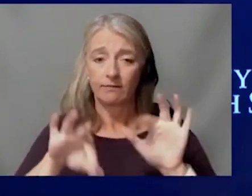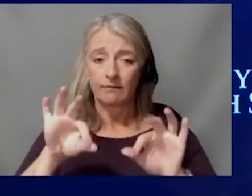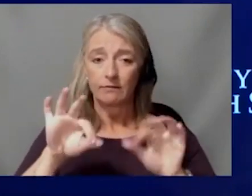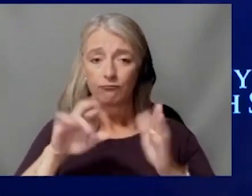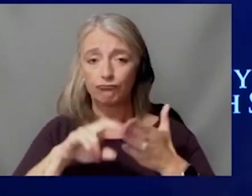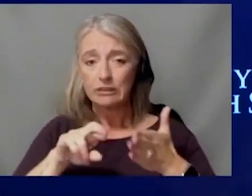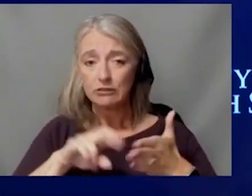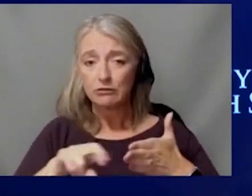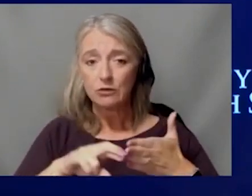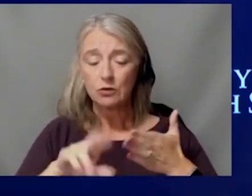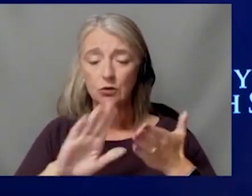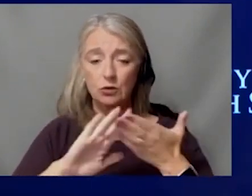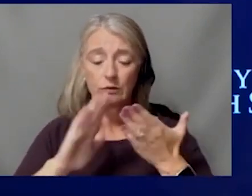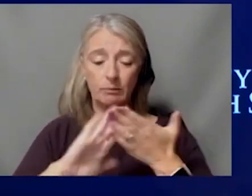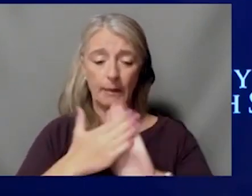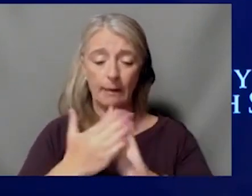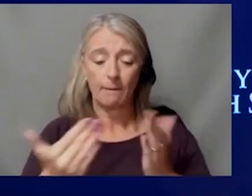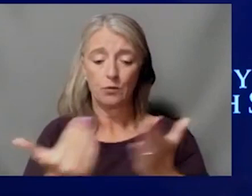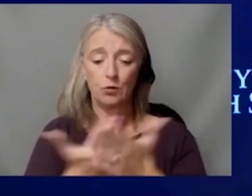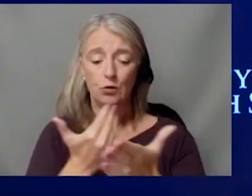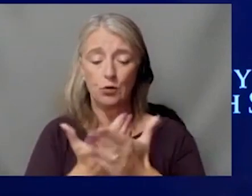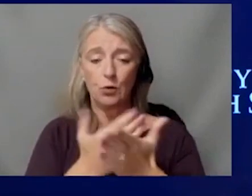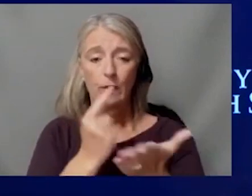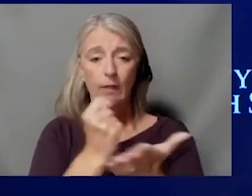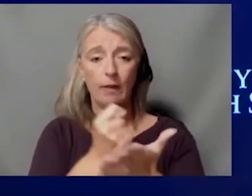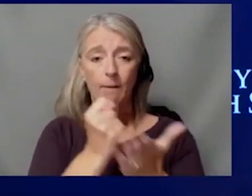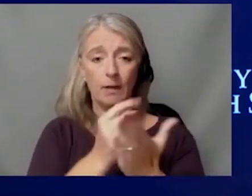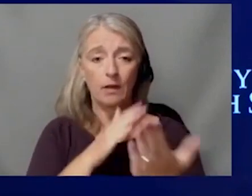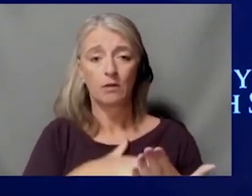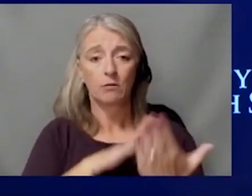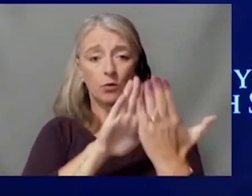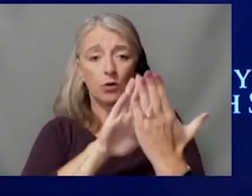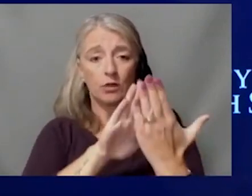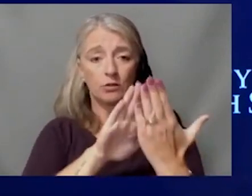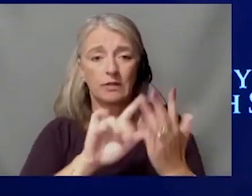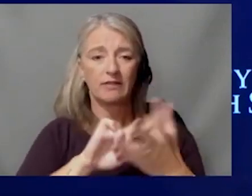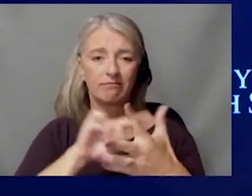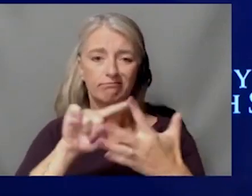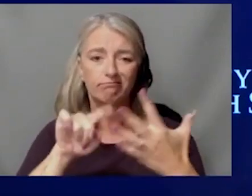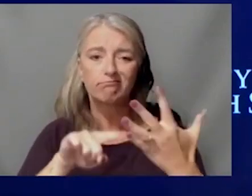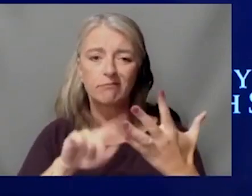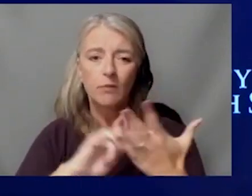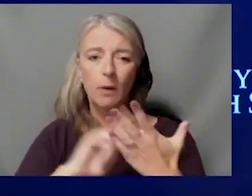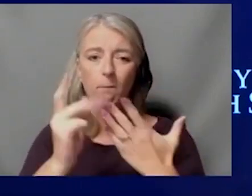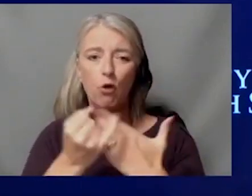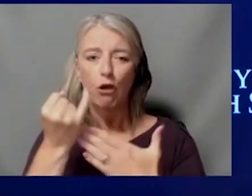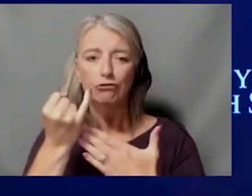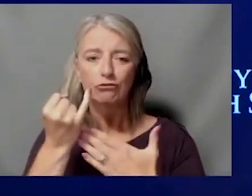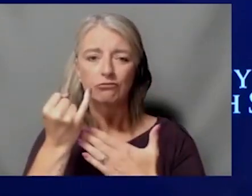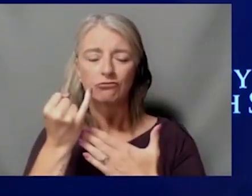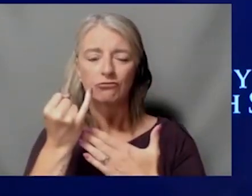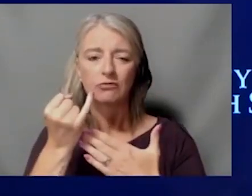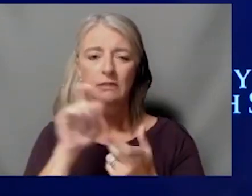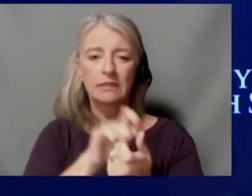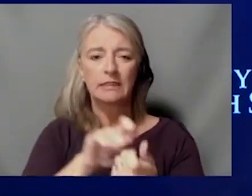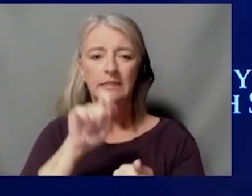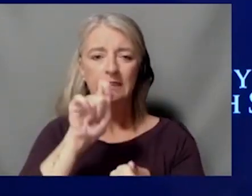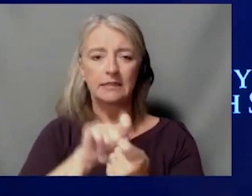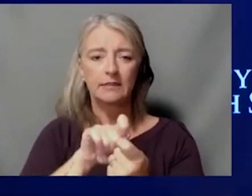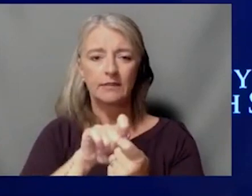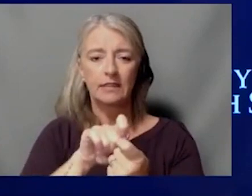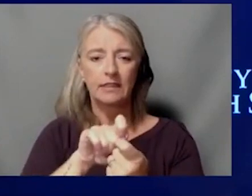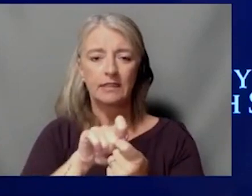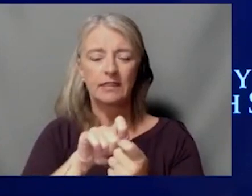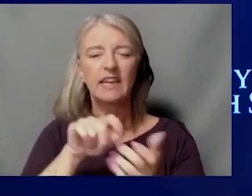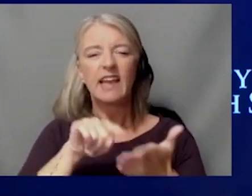approaches. And we have a number of projects and specifically a guy, an investigator over there by the name of Lin Hing